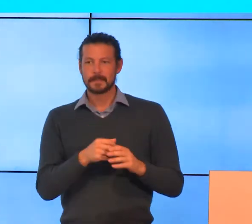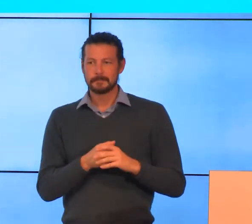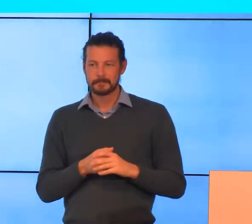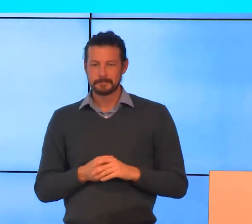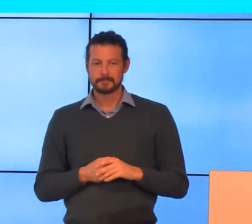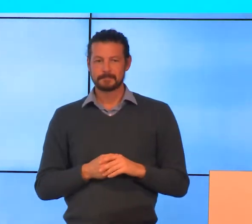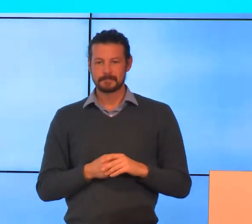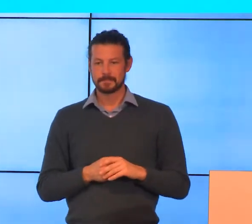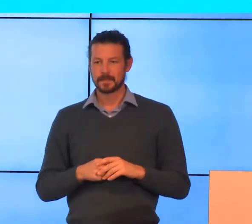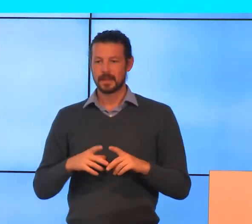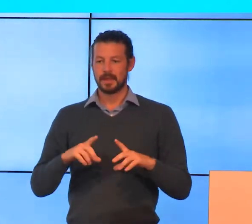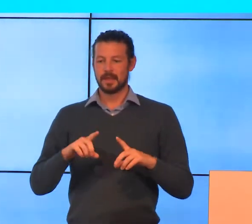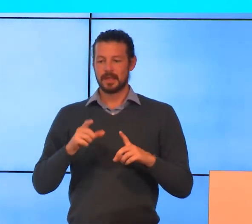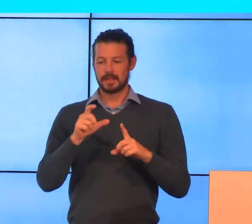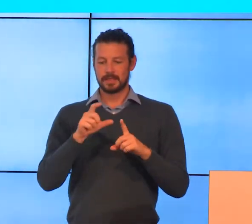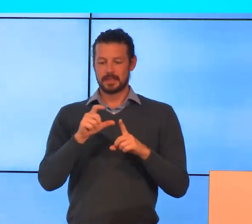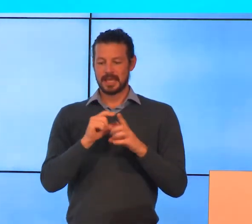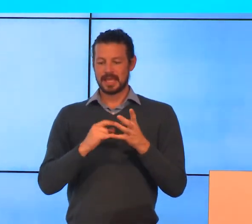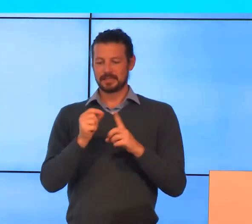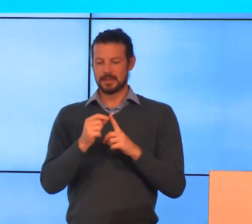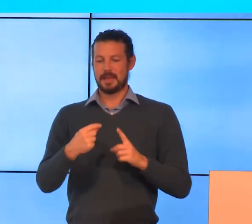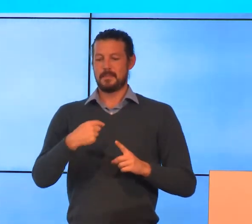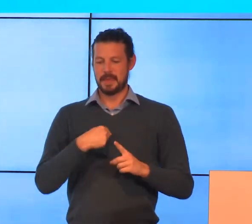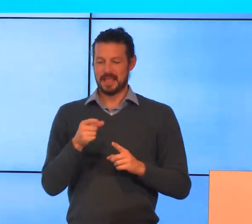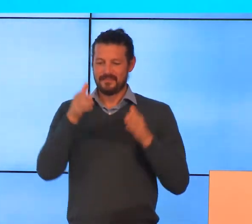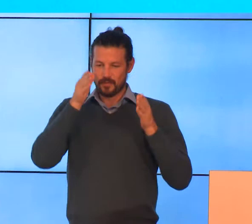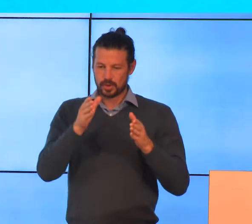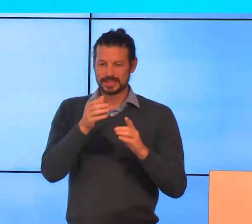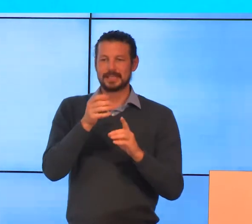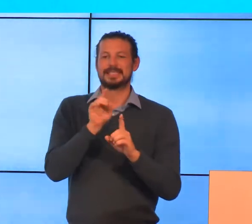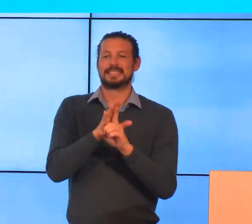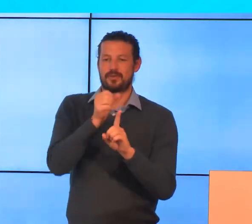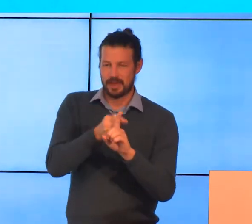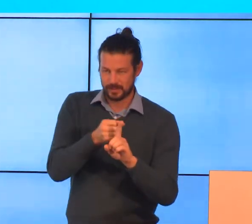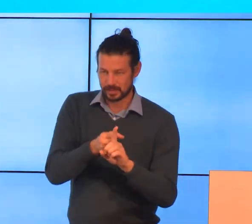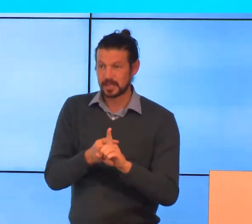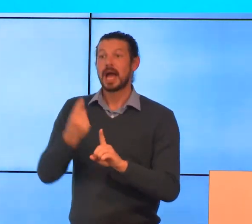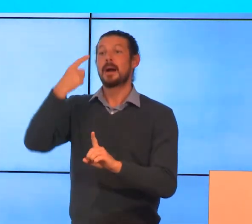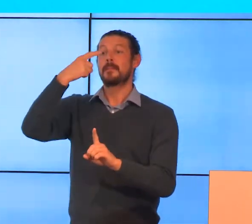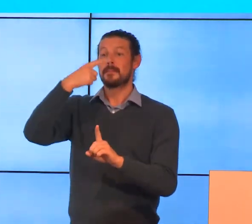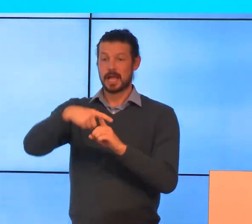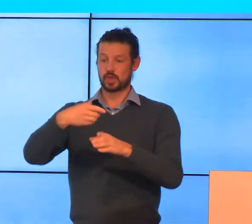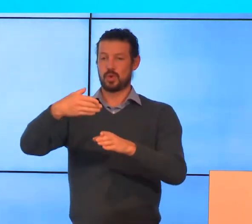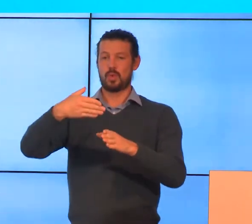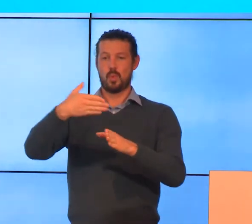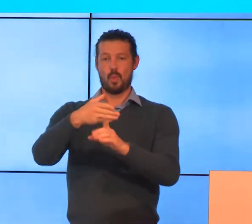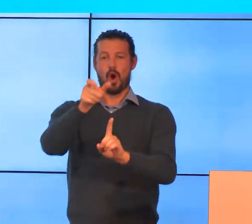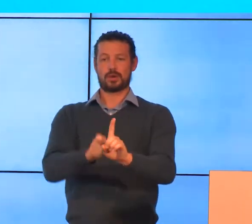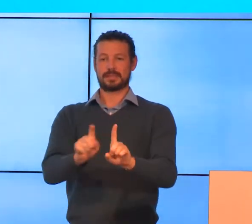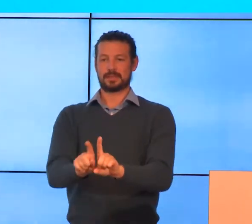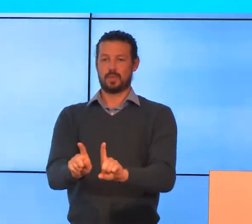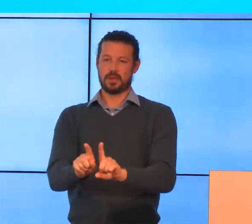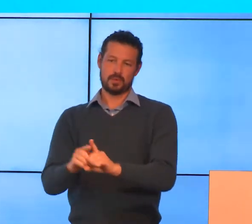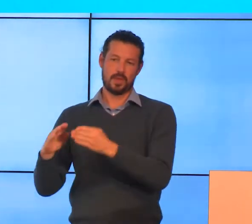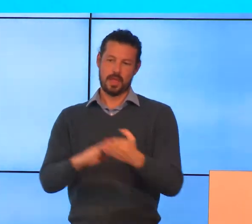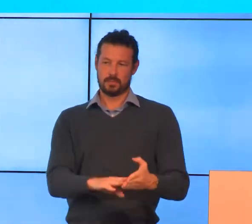that DSP and me is very much focused on self-advocacy but also for use by workers to assist people around applying